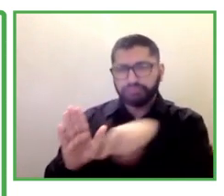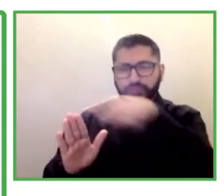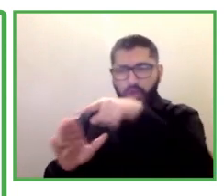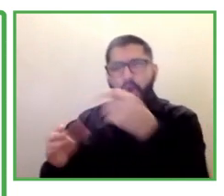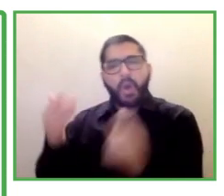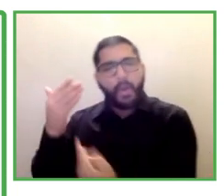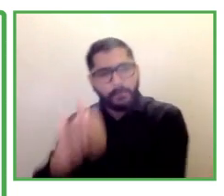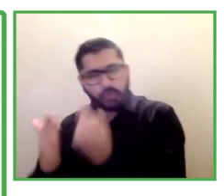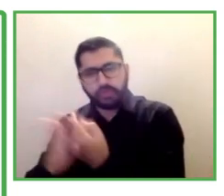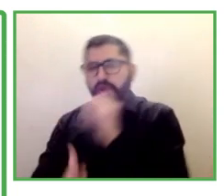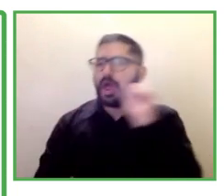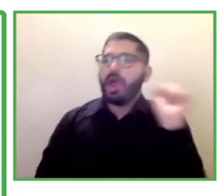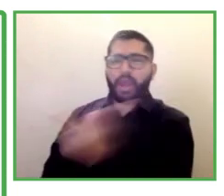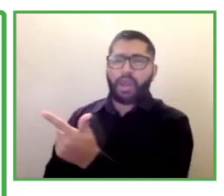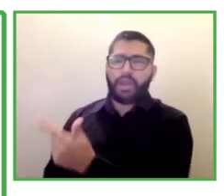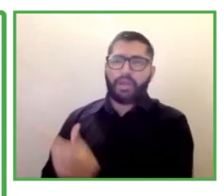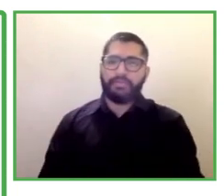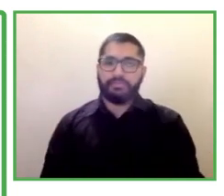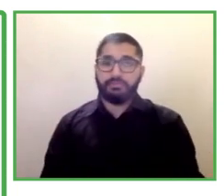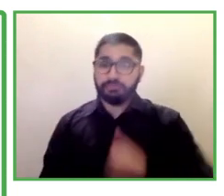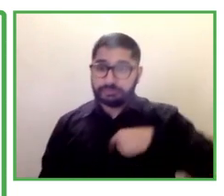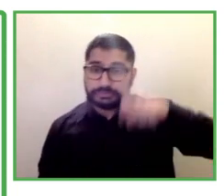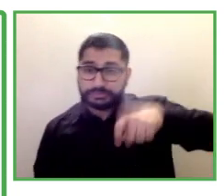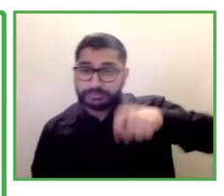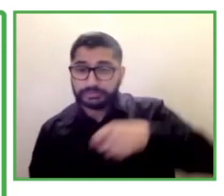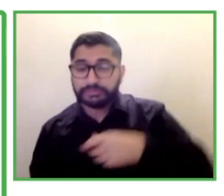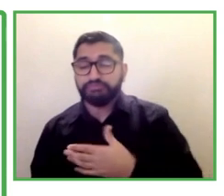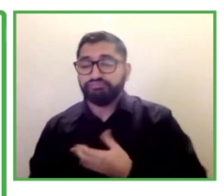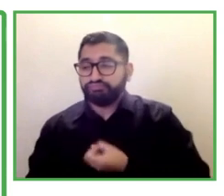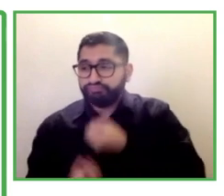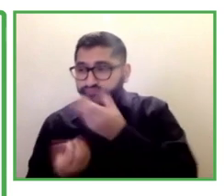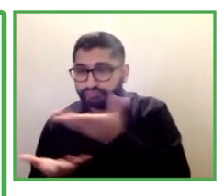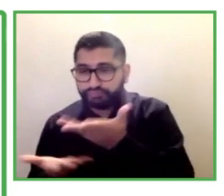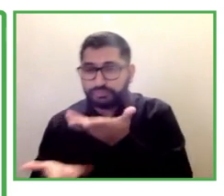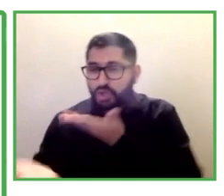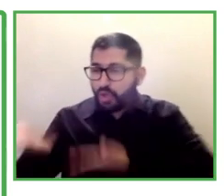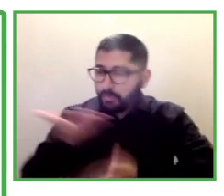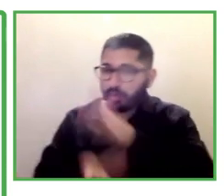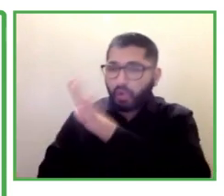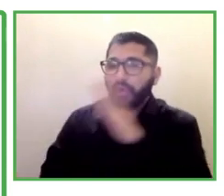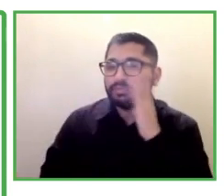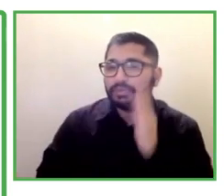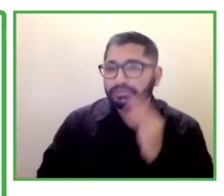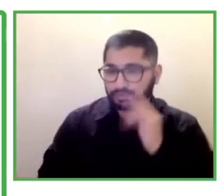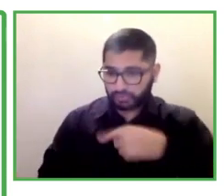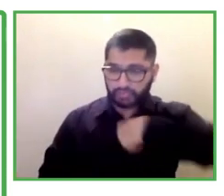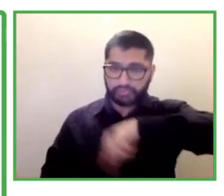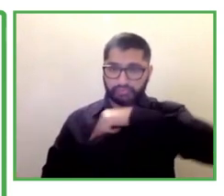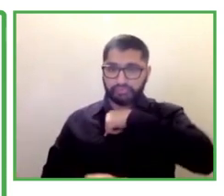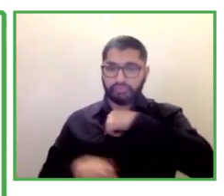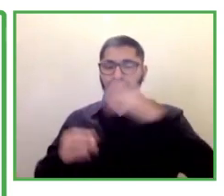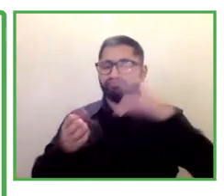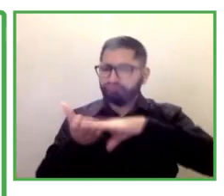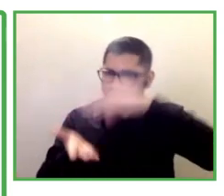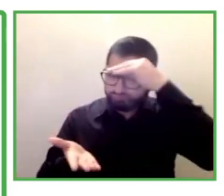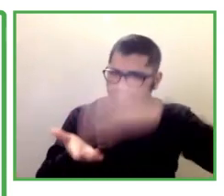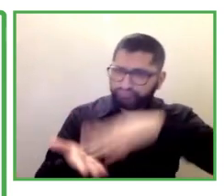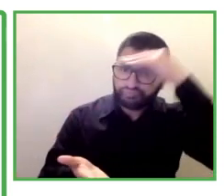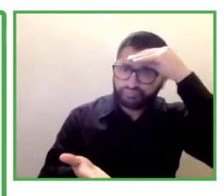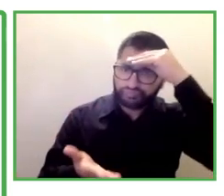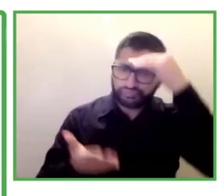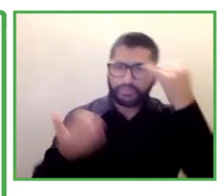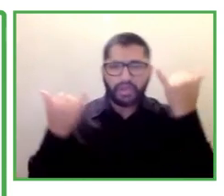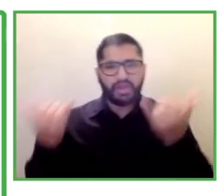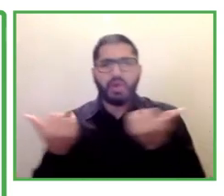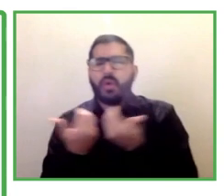ngos and business networks across the world um stepping into has proven to be an incredibly uh a successful model